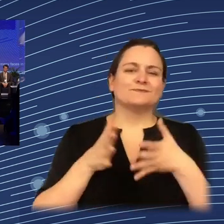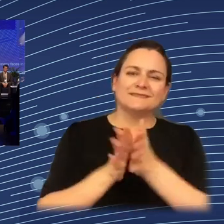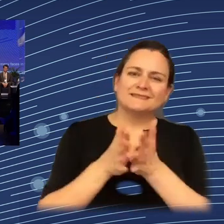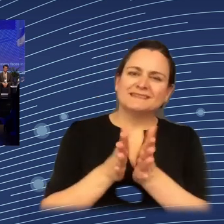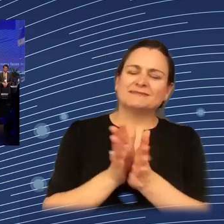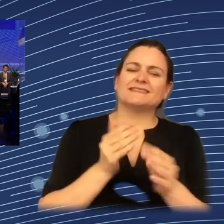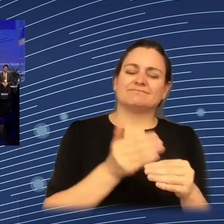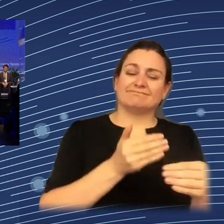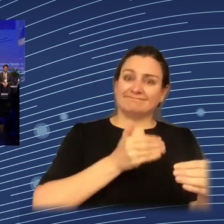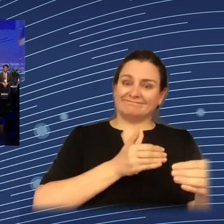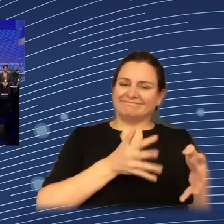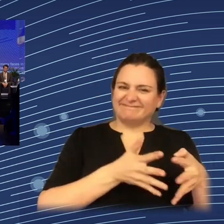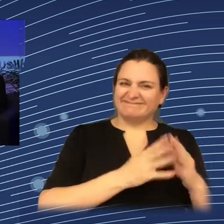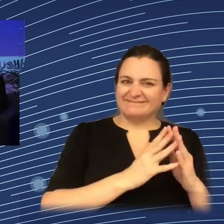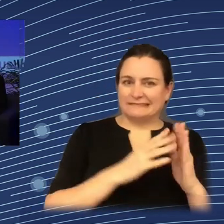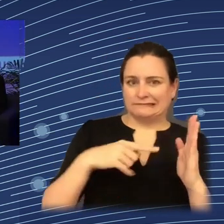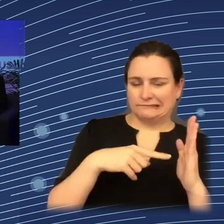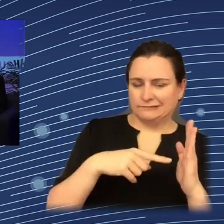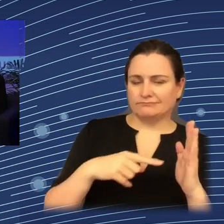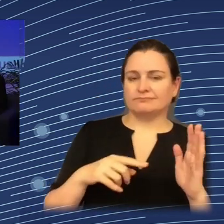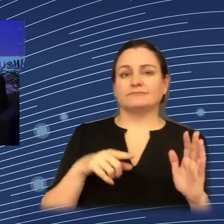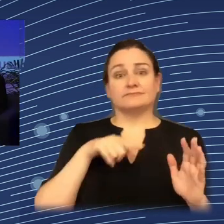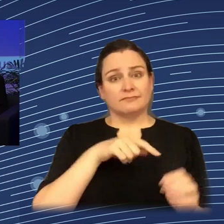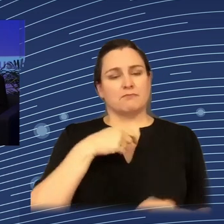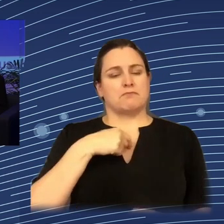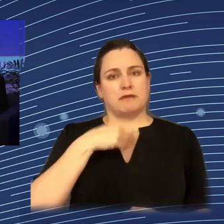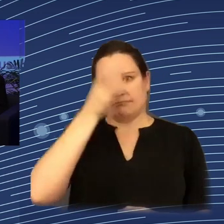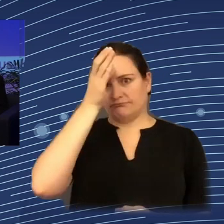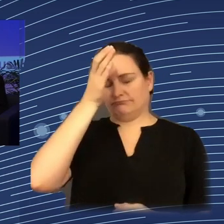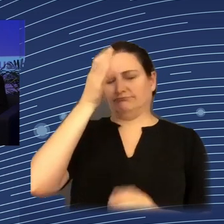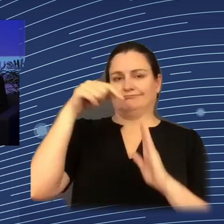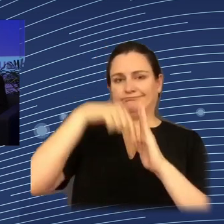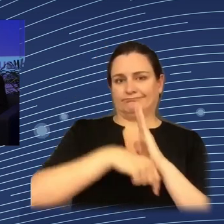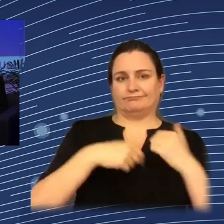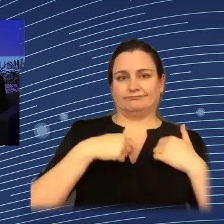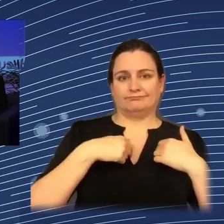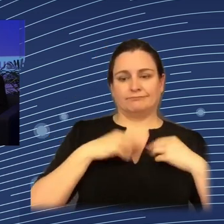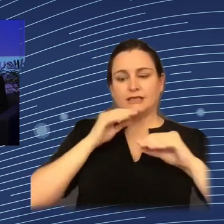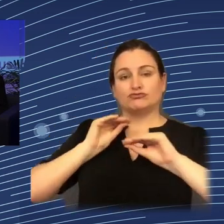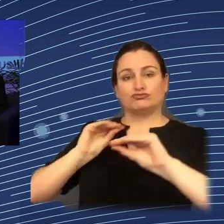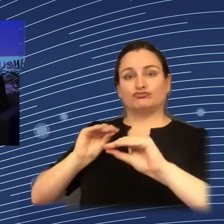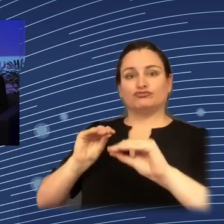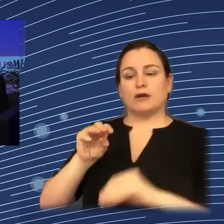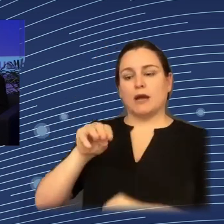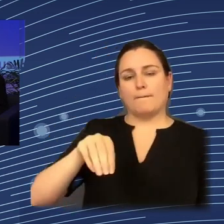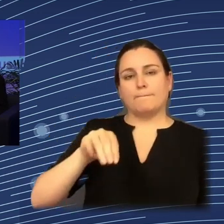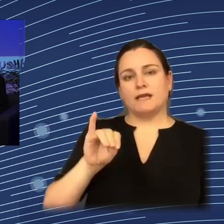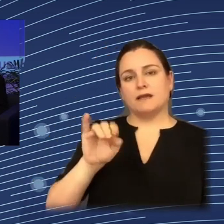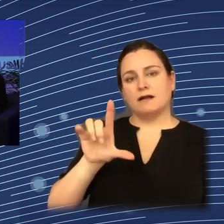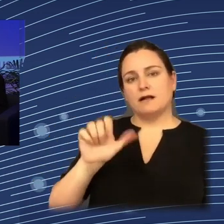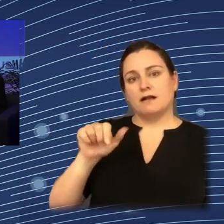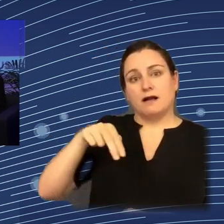which is actually my area of expertise as a professor at Politecnico di Milano, and to try and have this